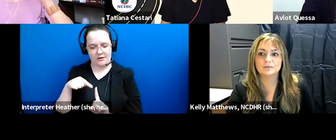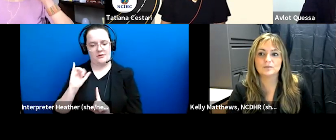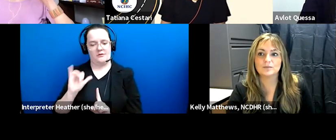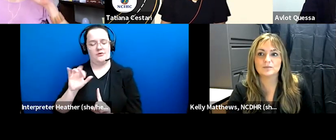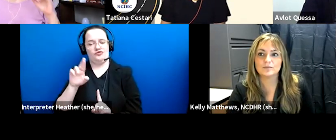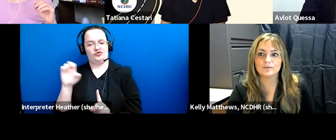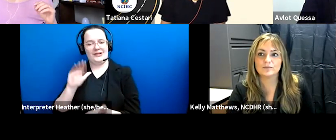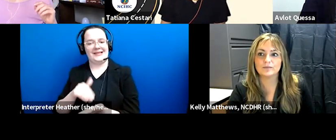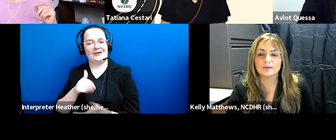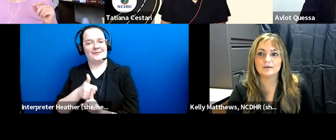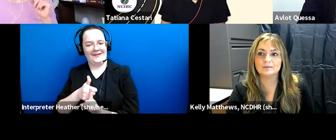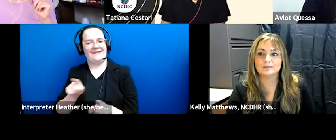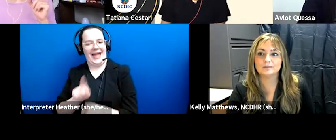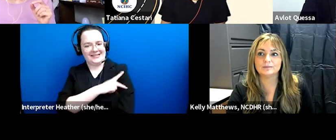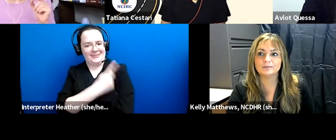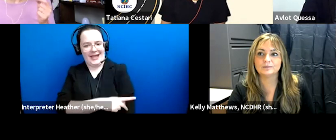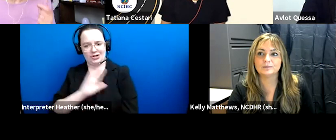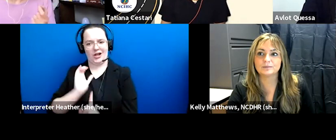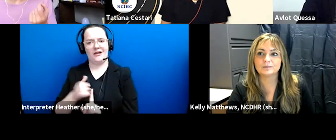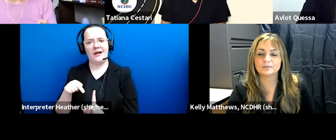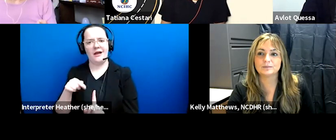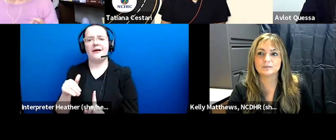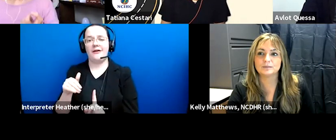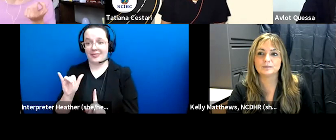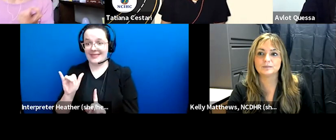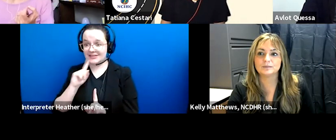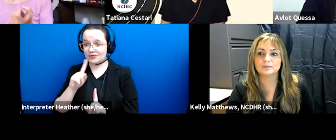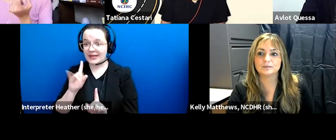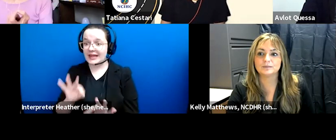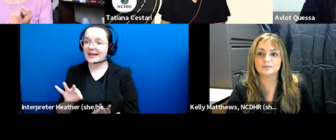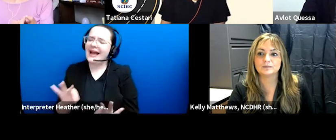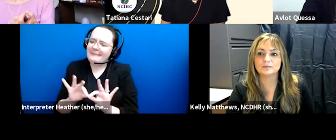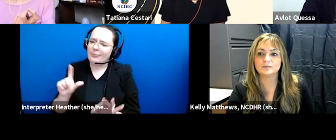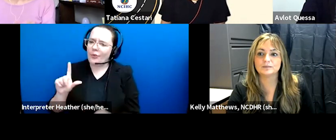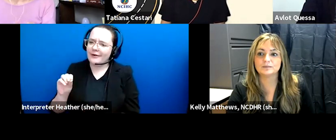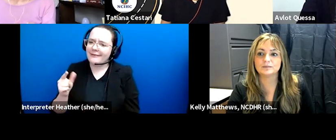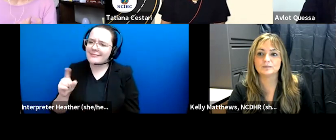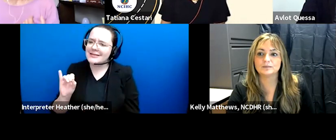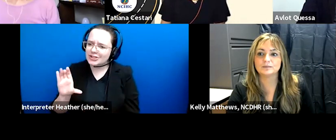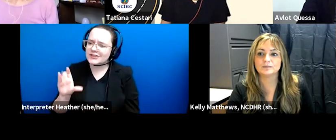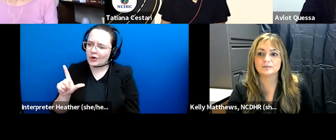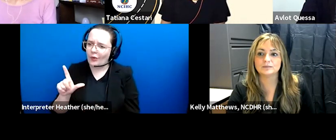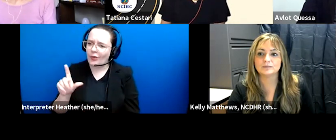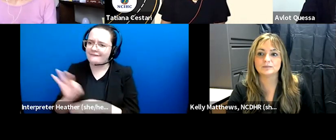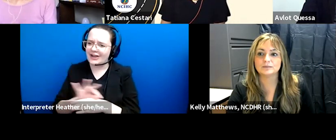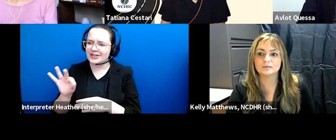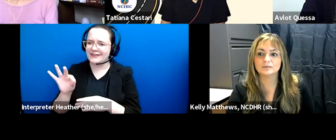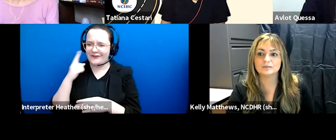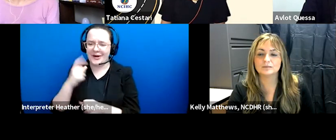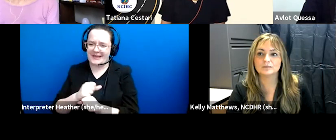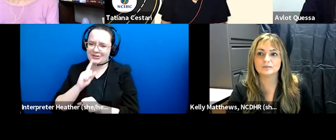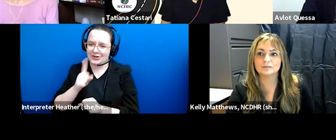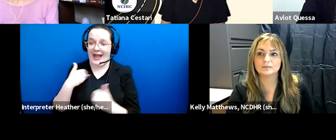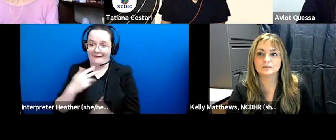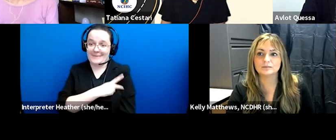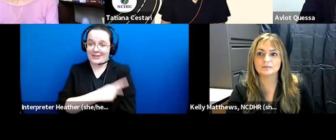it serves a a very important logistical function to make the simulations work but i also find